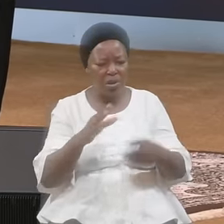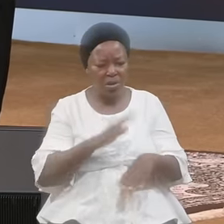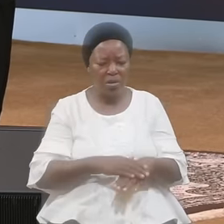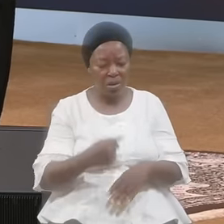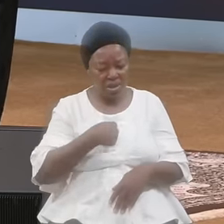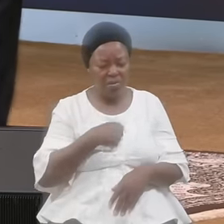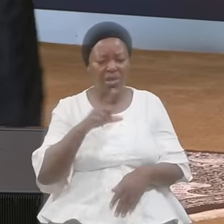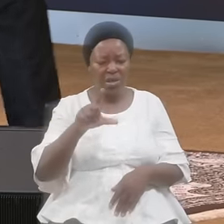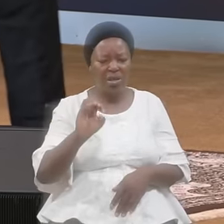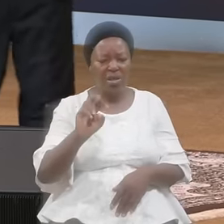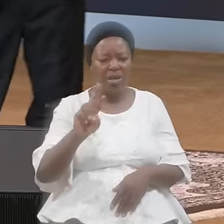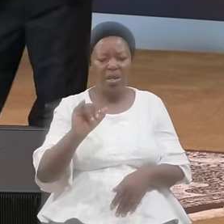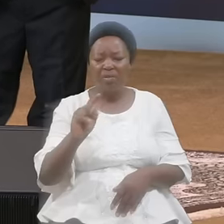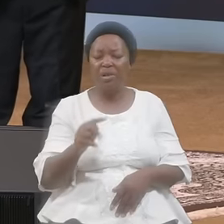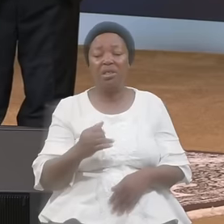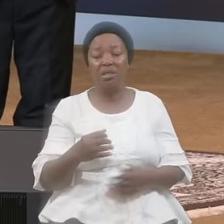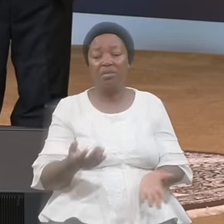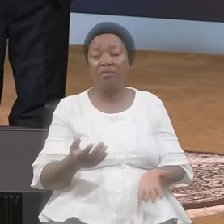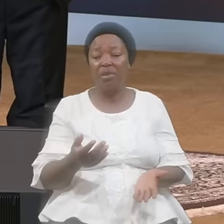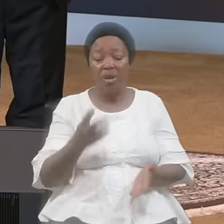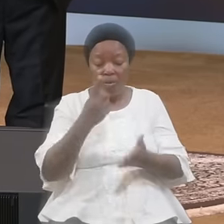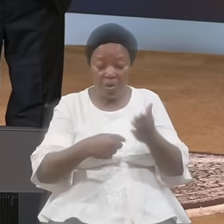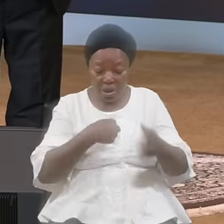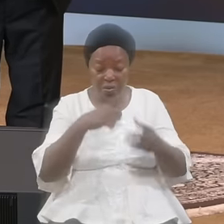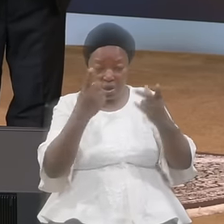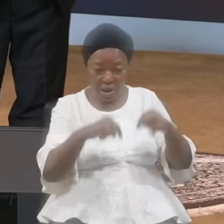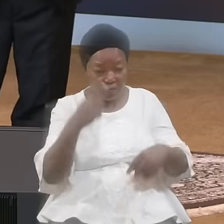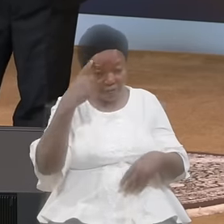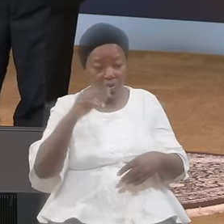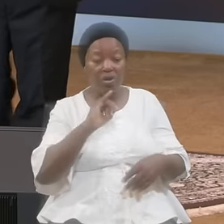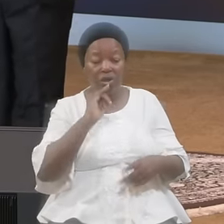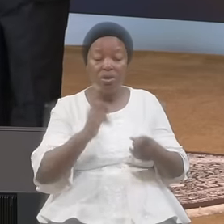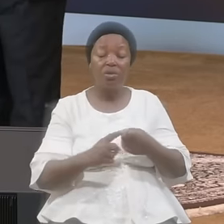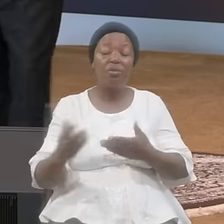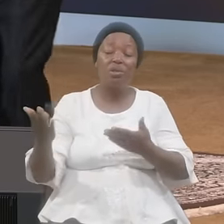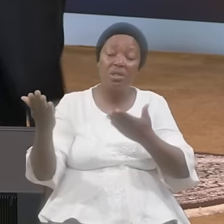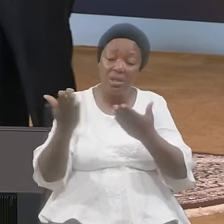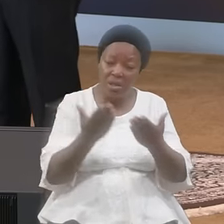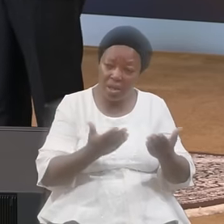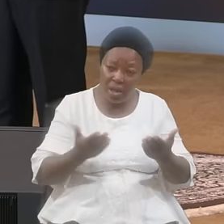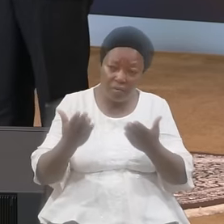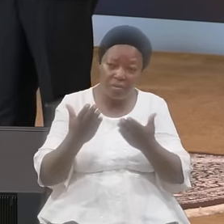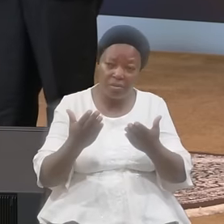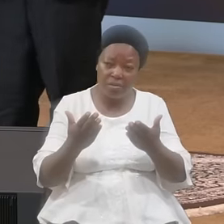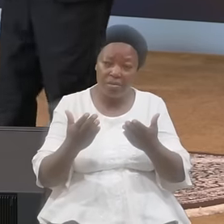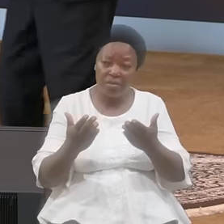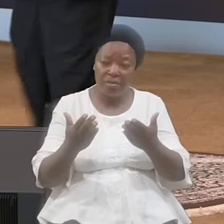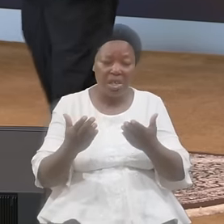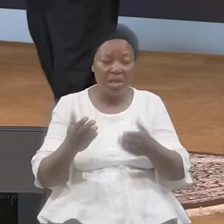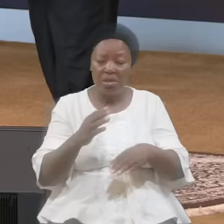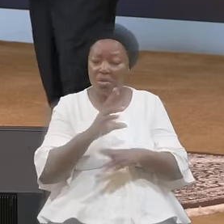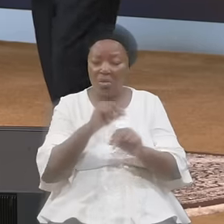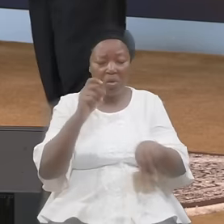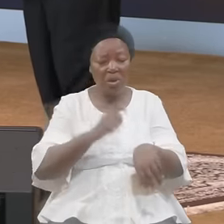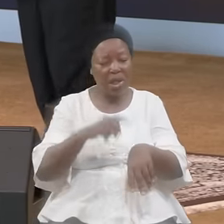Levite What I Came For Is To Serve No Mind For The World No